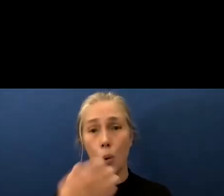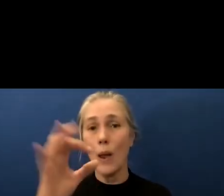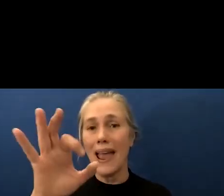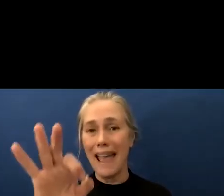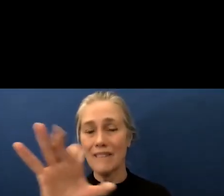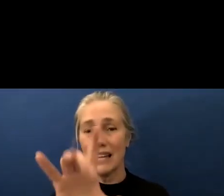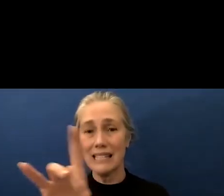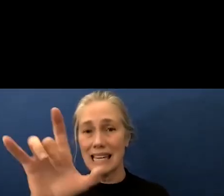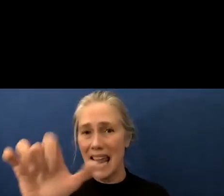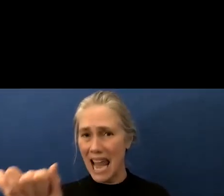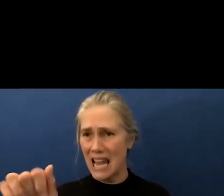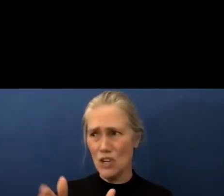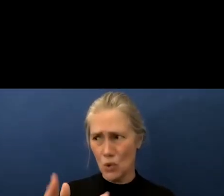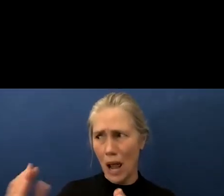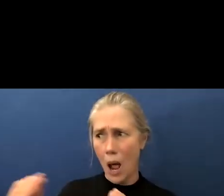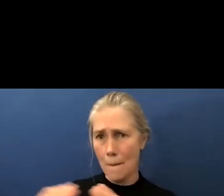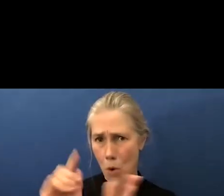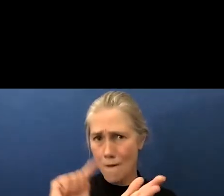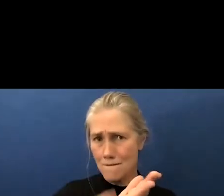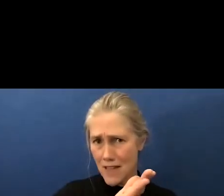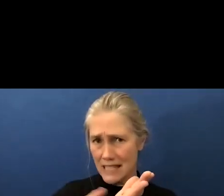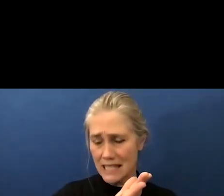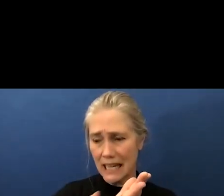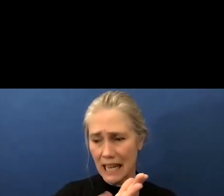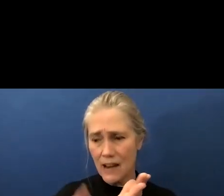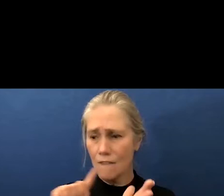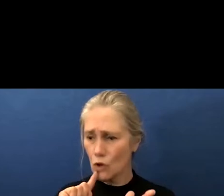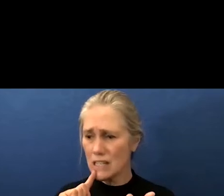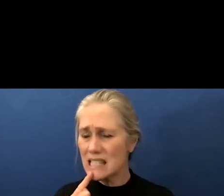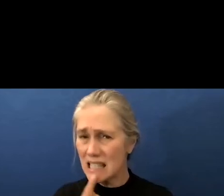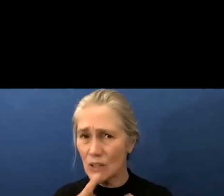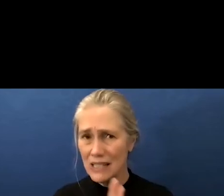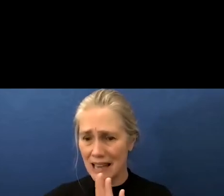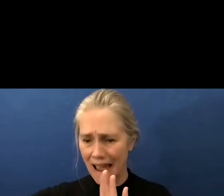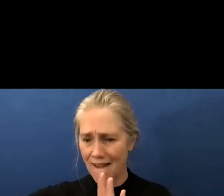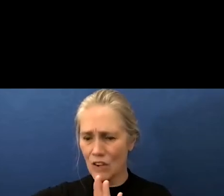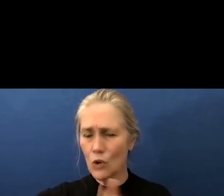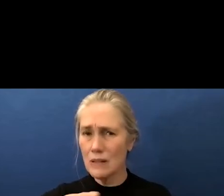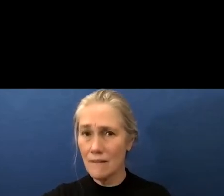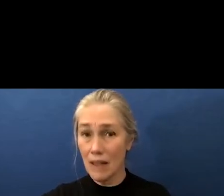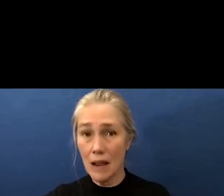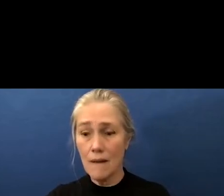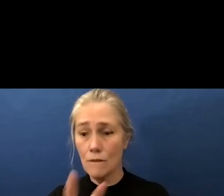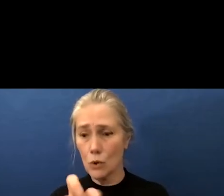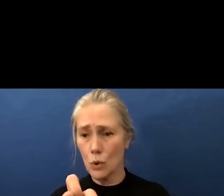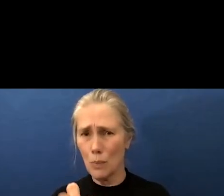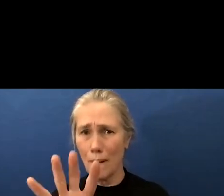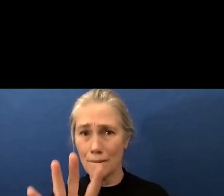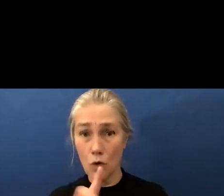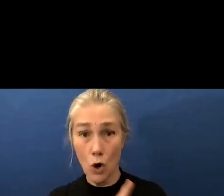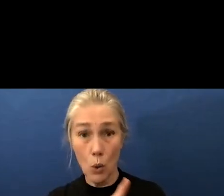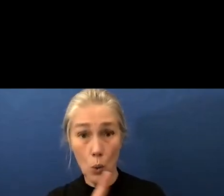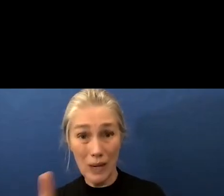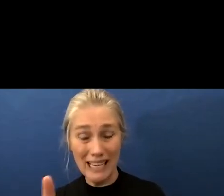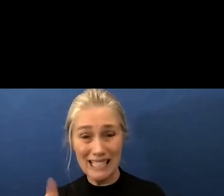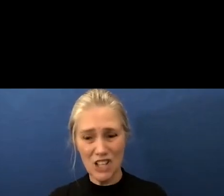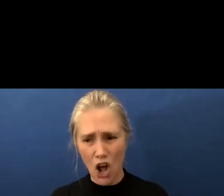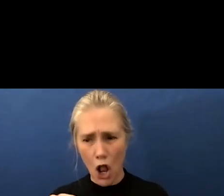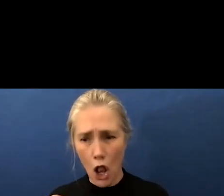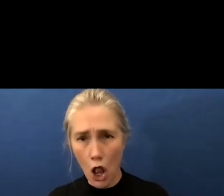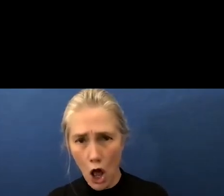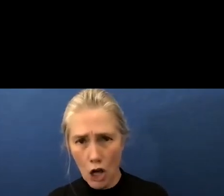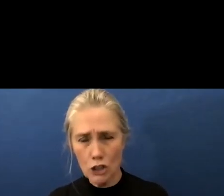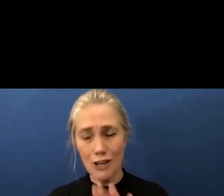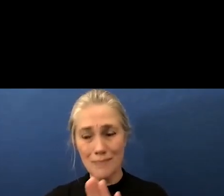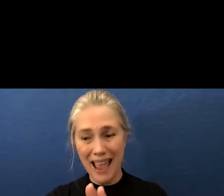allow for investigation of serious adverse events for just 2.4 weeks long-term adverse events of the vaccine